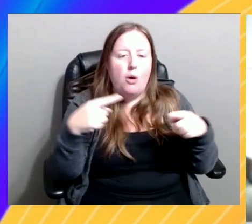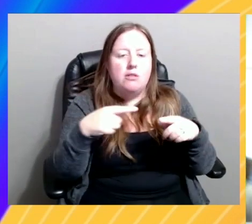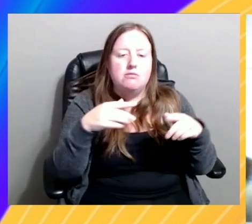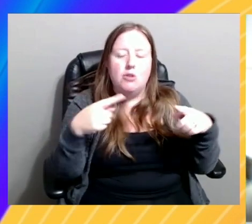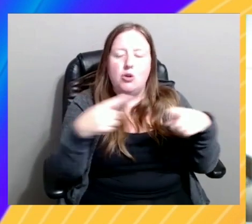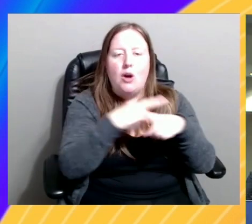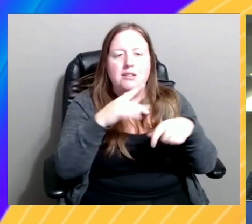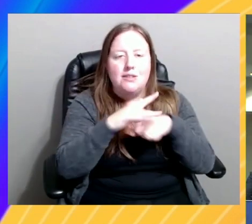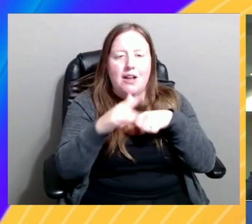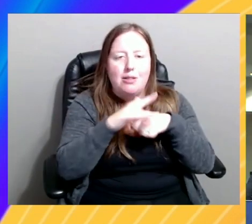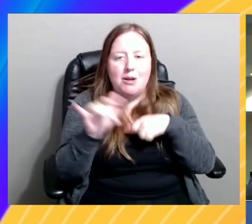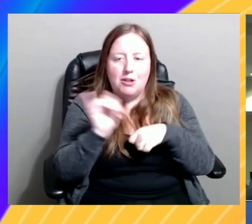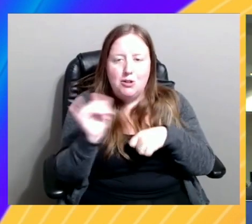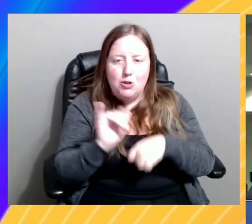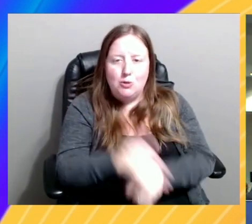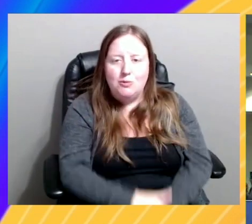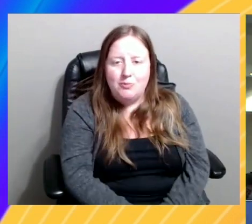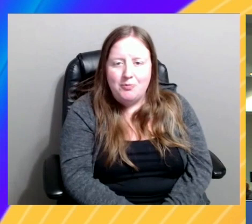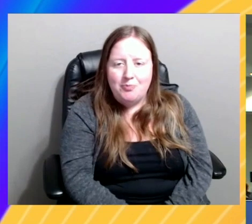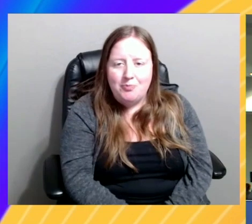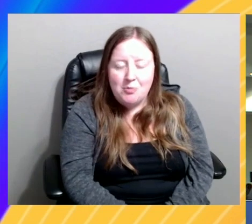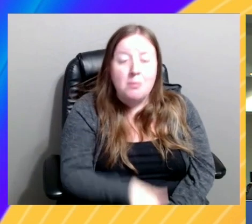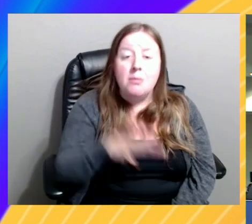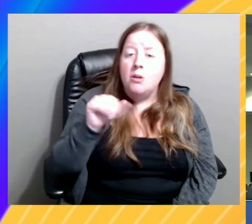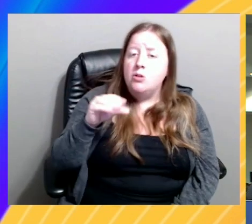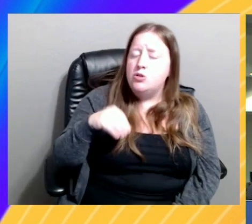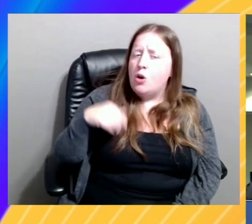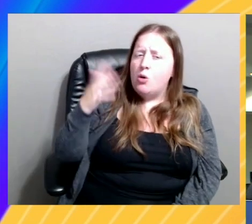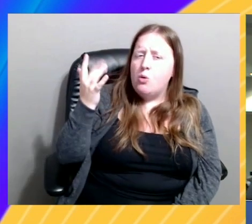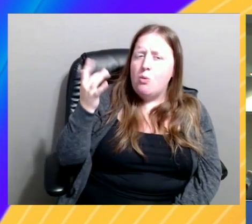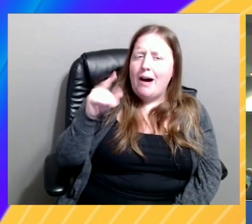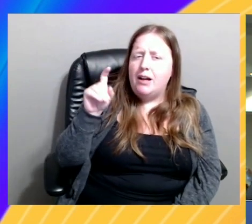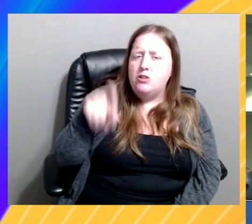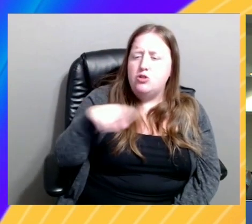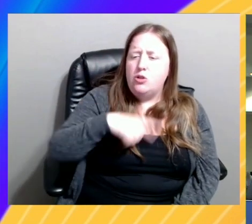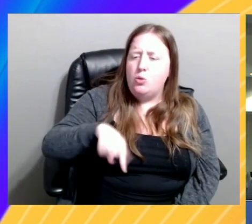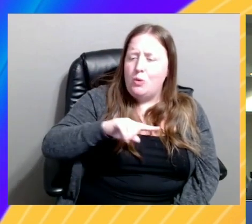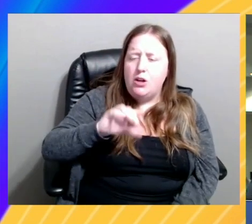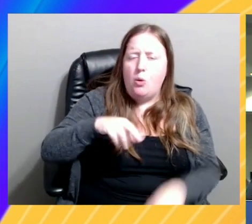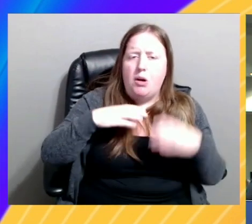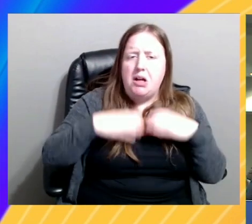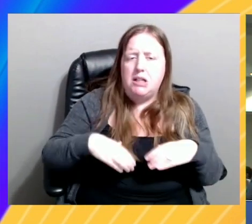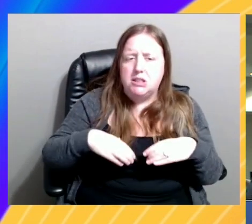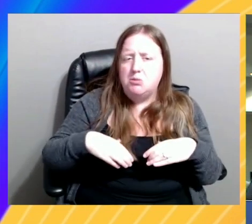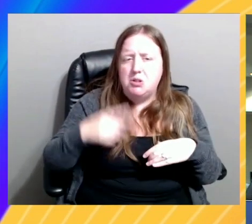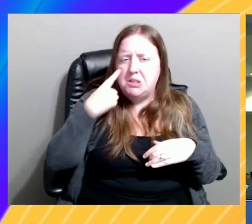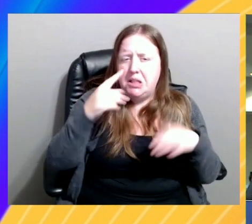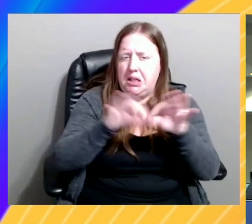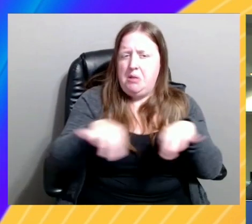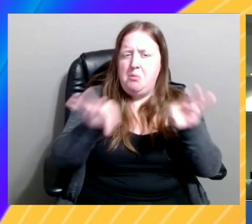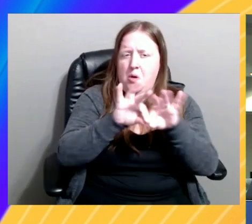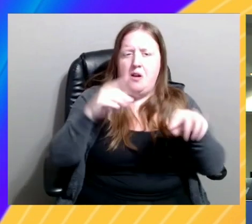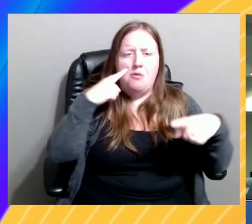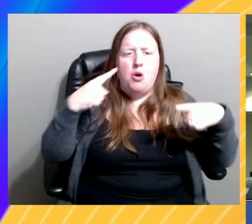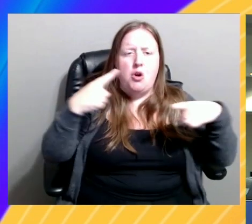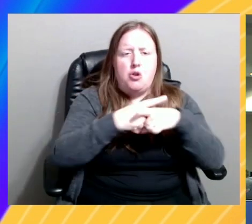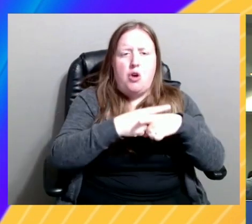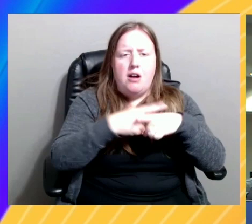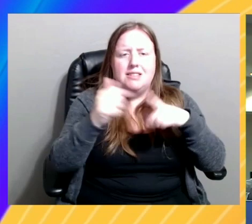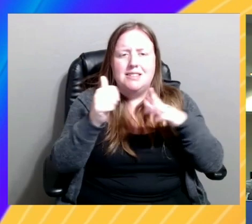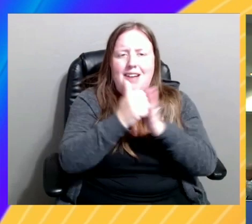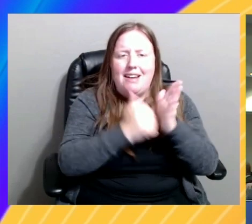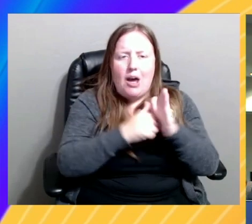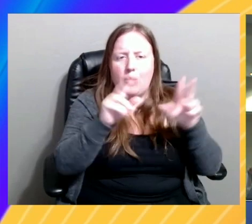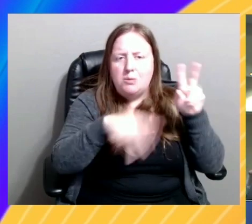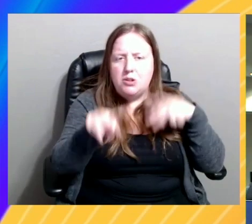Welcome. So, why should we or customers care about cross-account observability? Well,